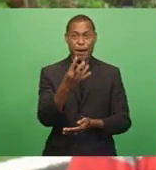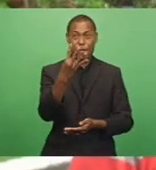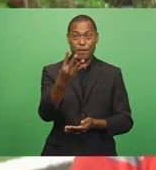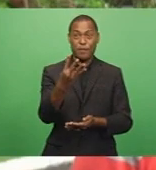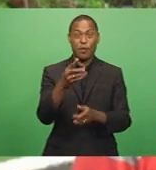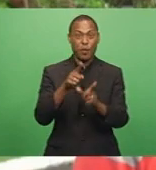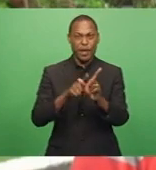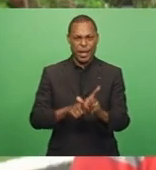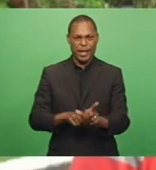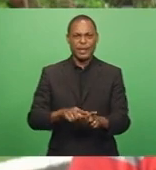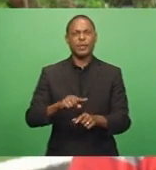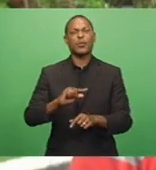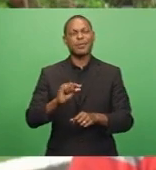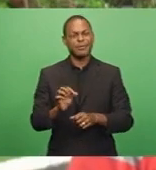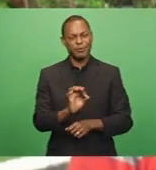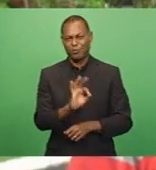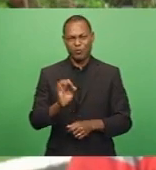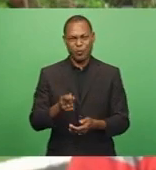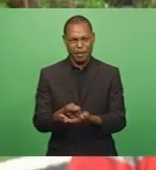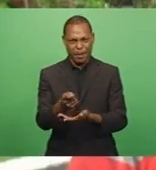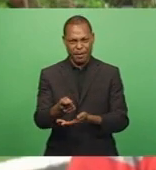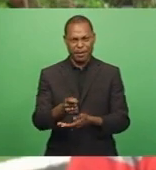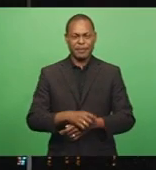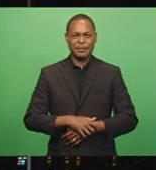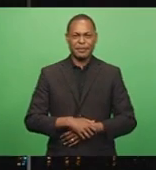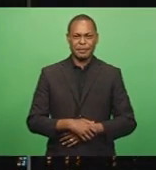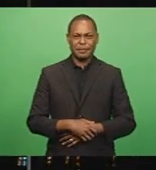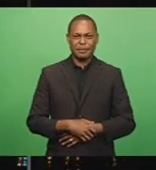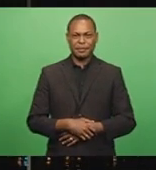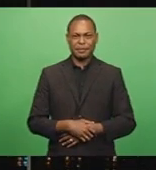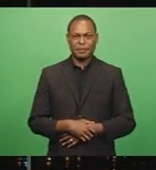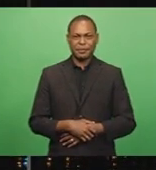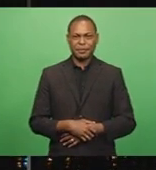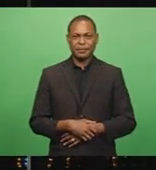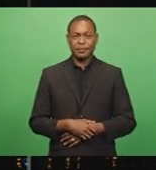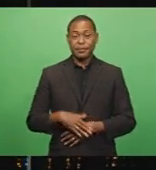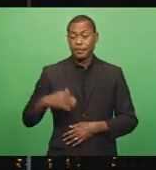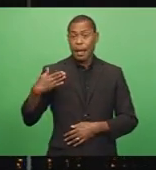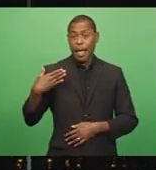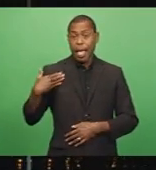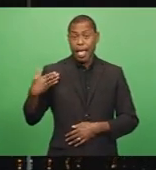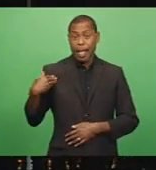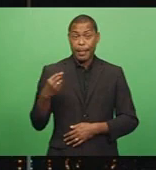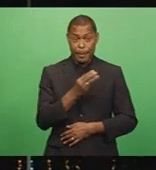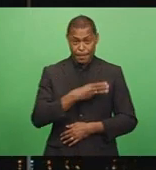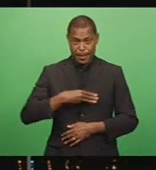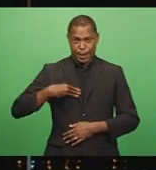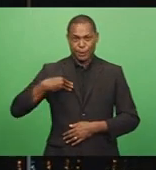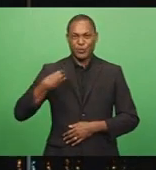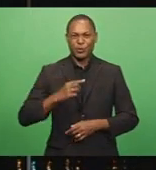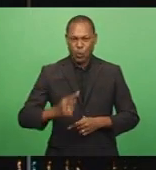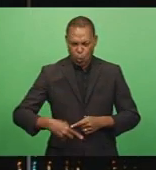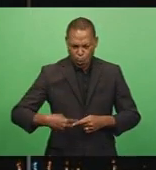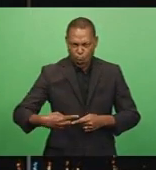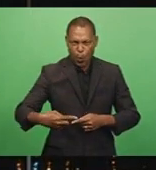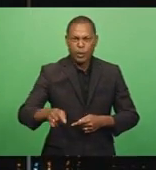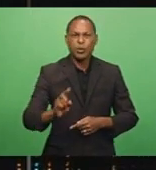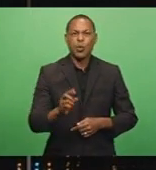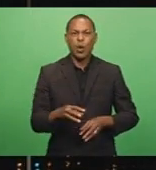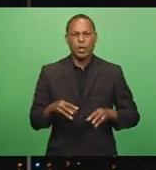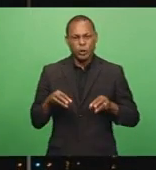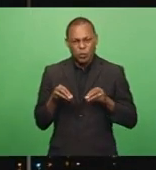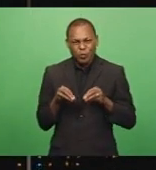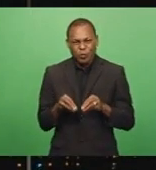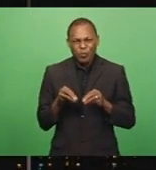grace period. Krithika Kumar, FBC News. The Health Ministry will continue to take its core services to